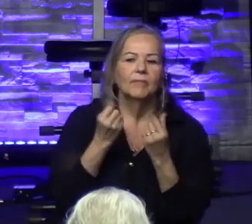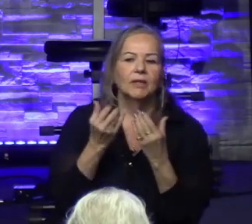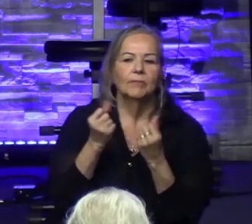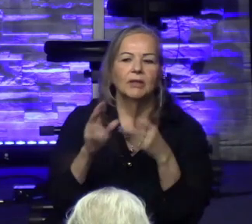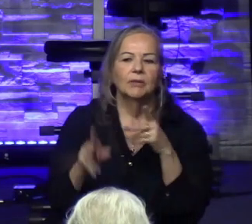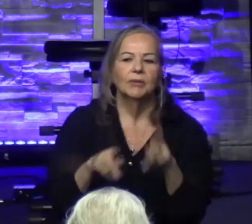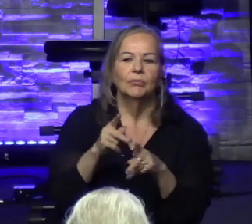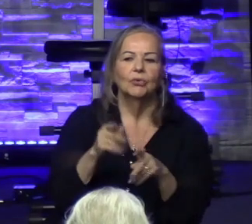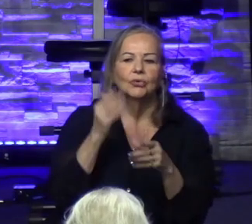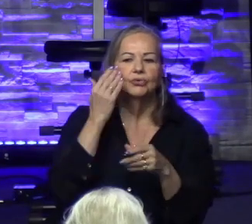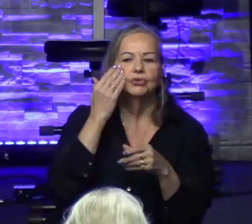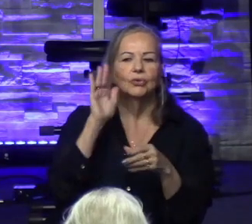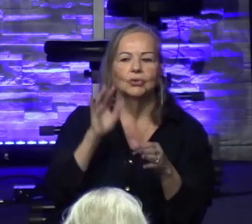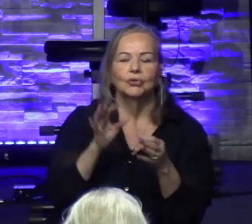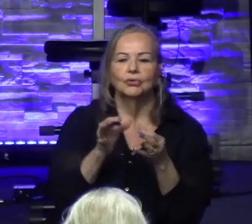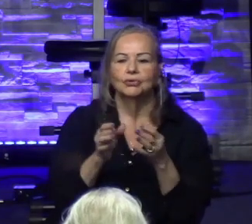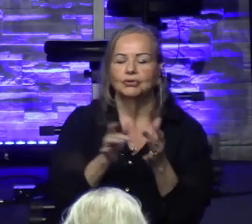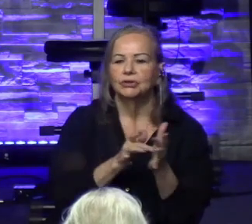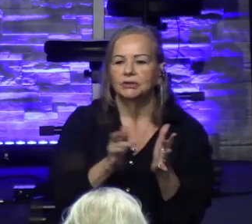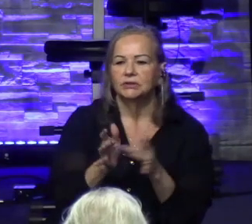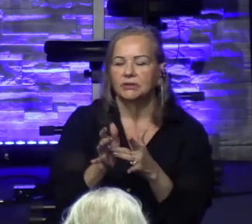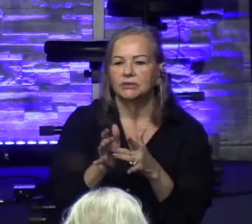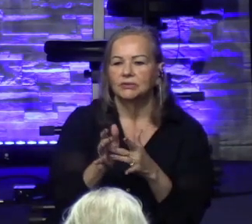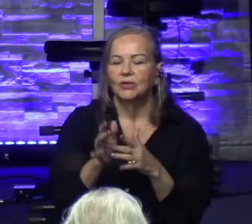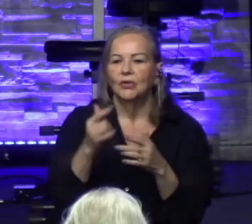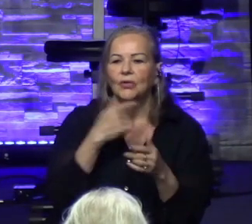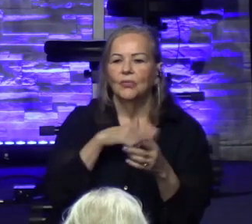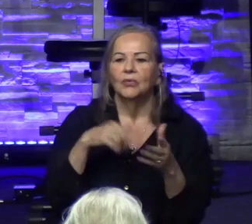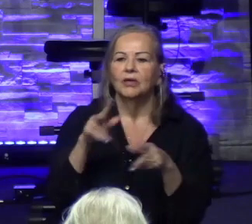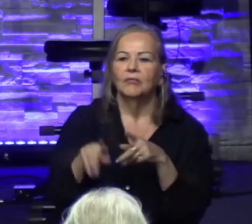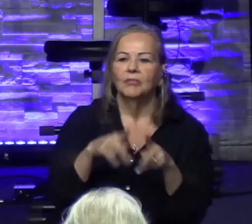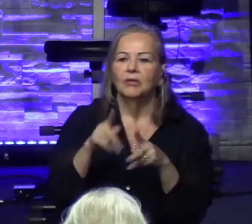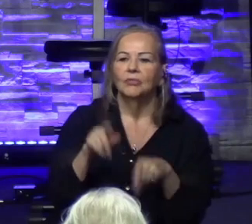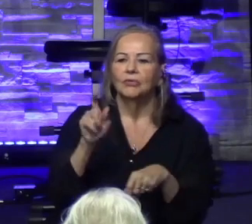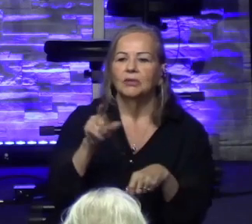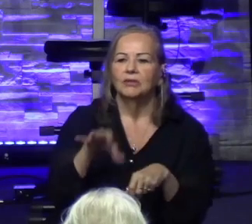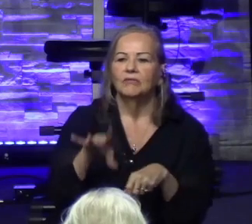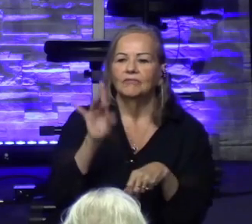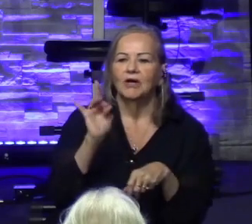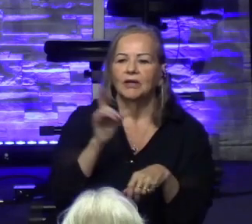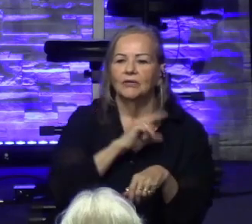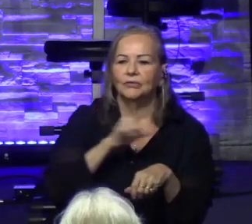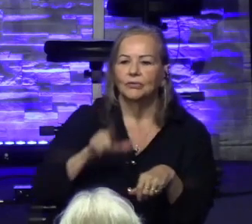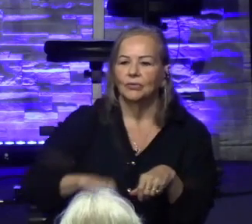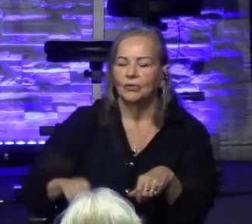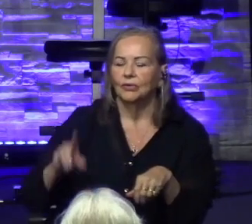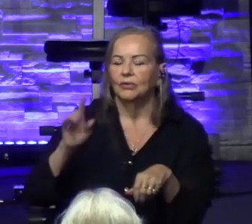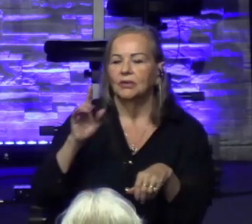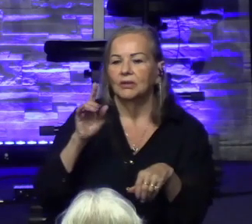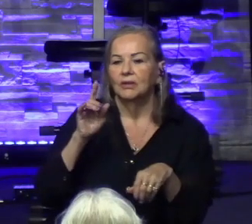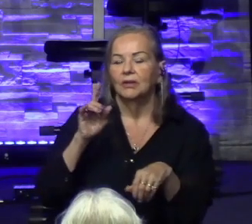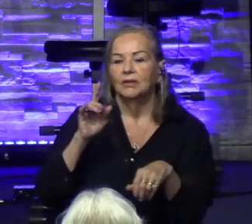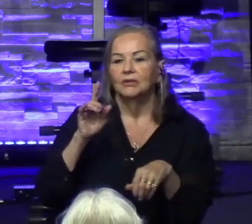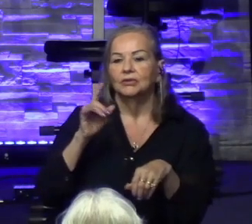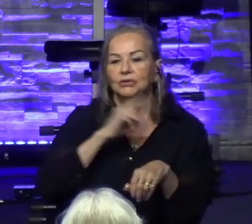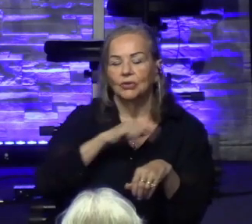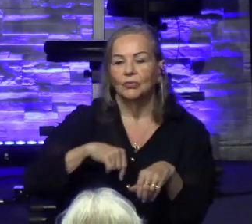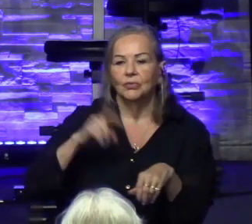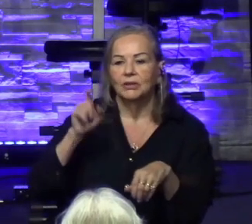We have people who need hope. We have people who need to find the Lord. And so it's up to us to bring them in and